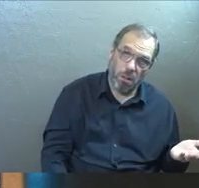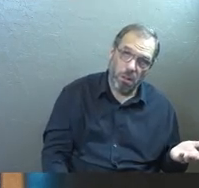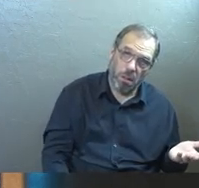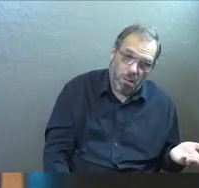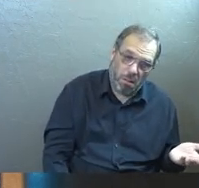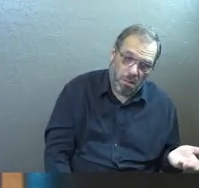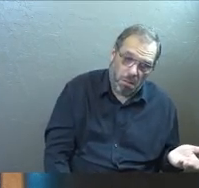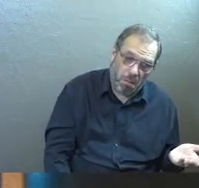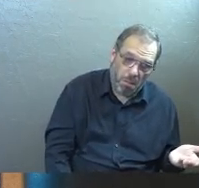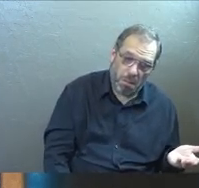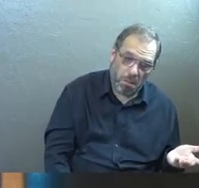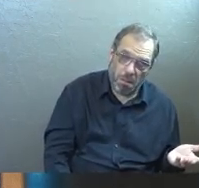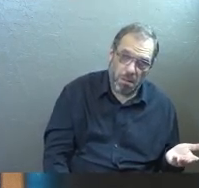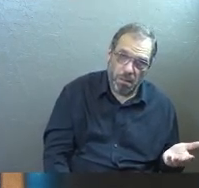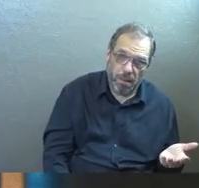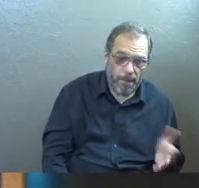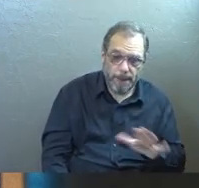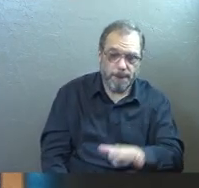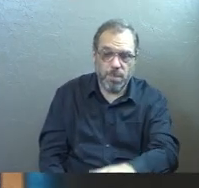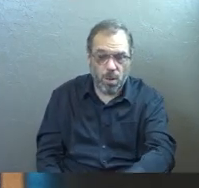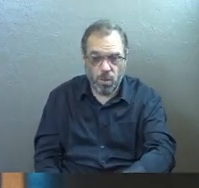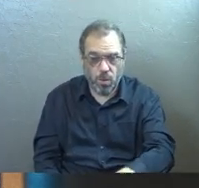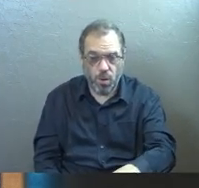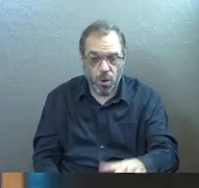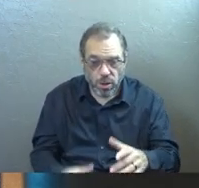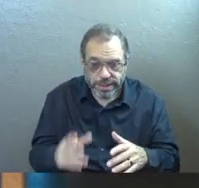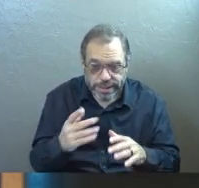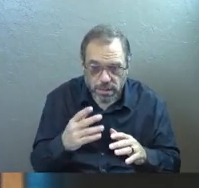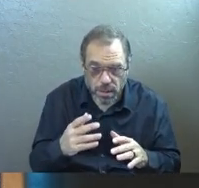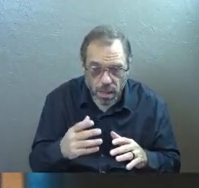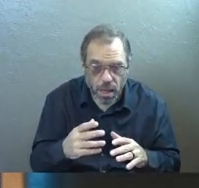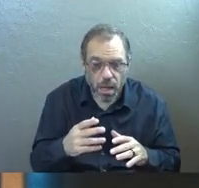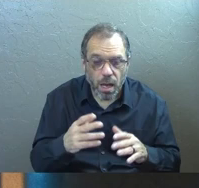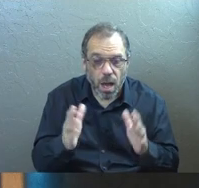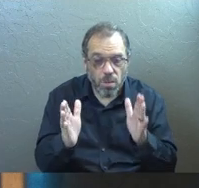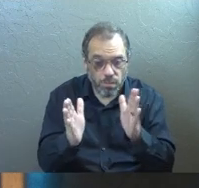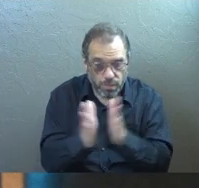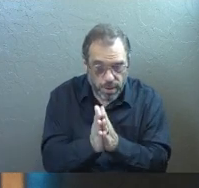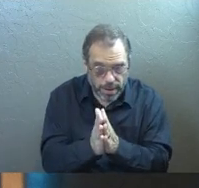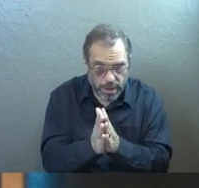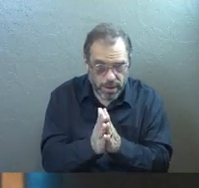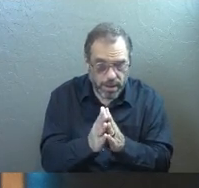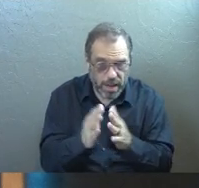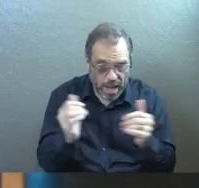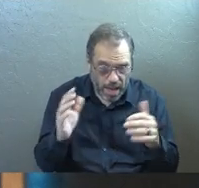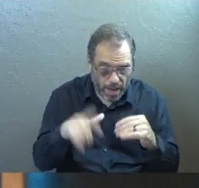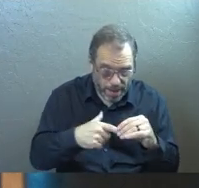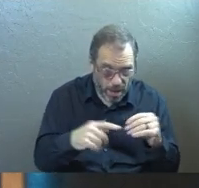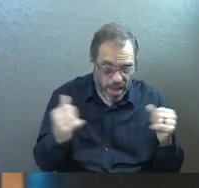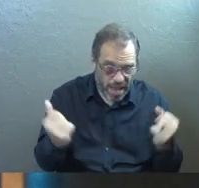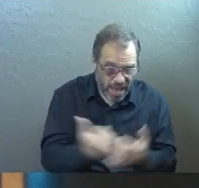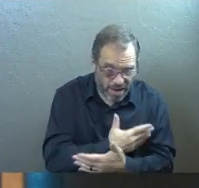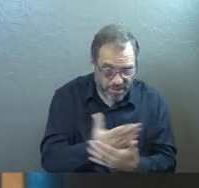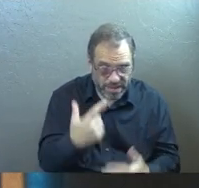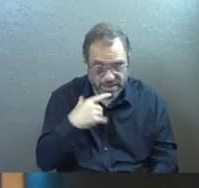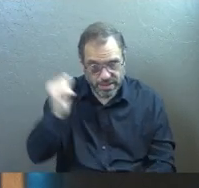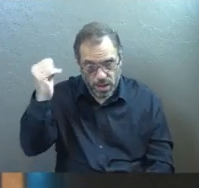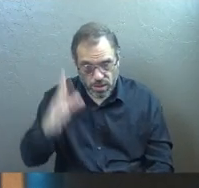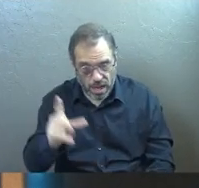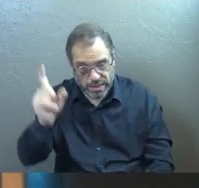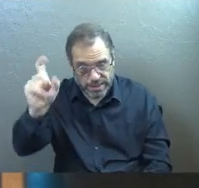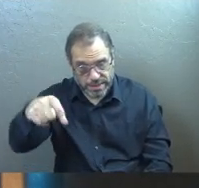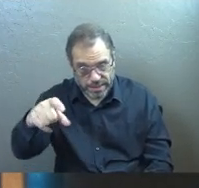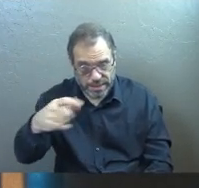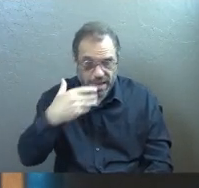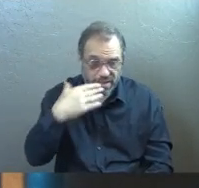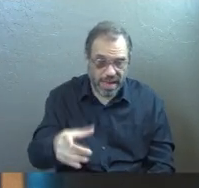You know, just don't worry about anything. But that's not the end. Look at the rest of what he says. Instead, pray about everything. Tell God what you